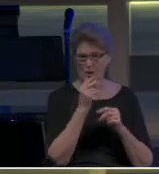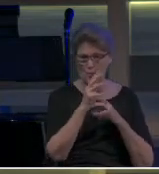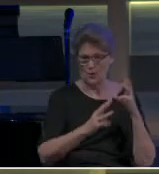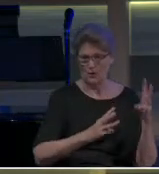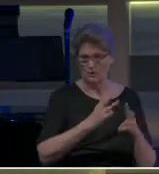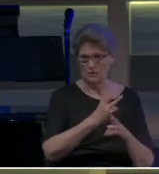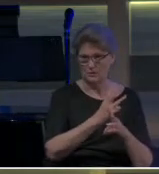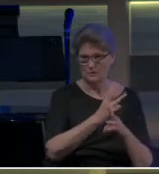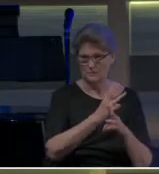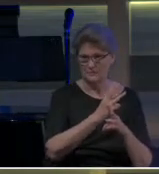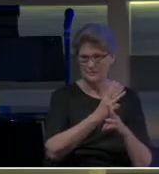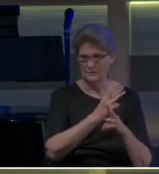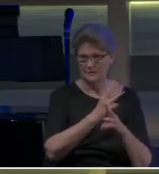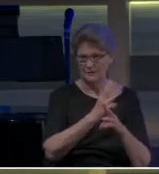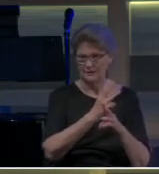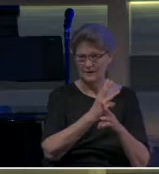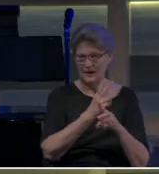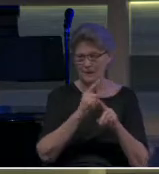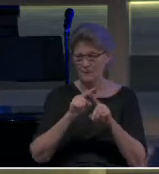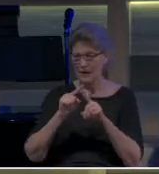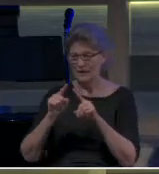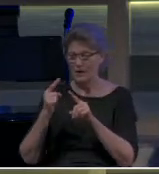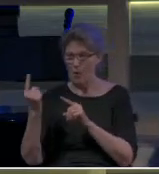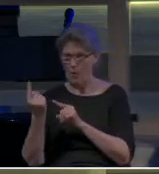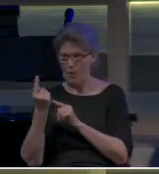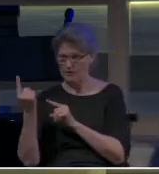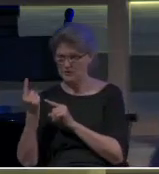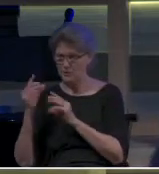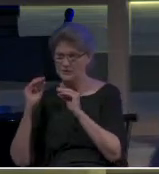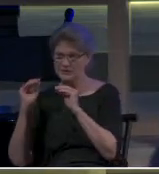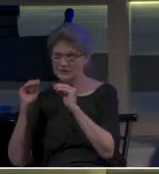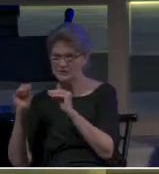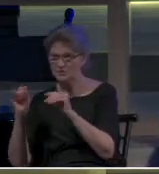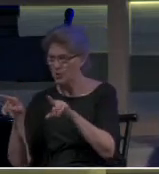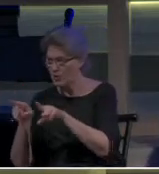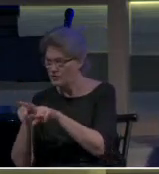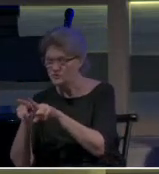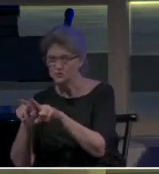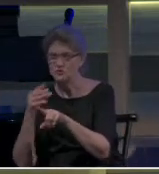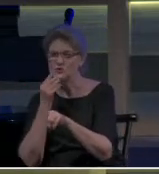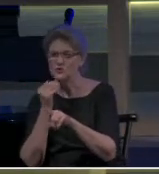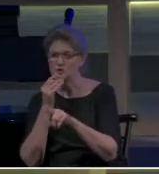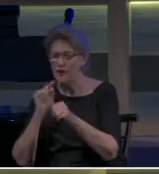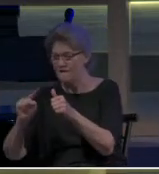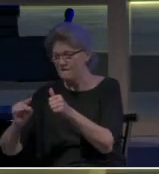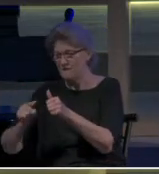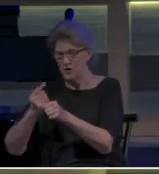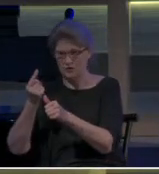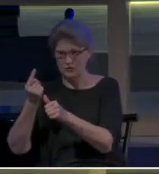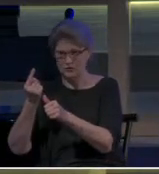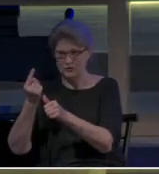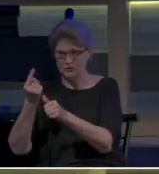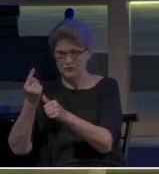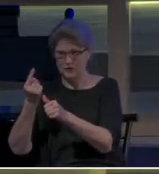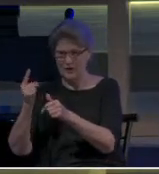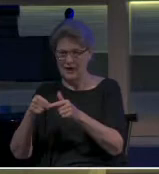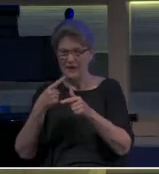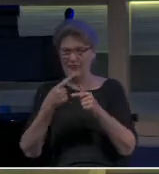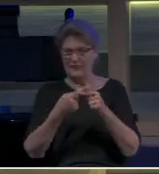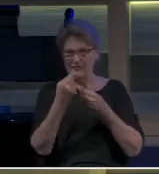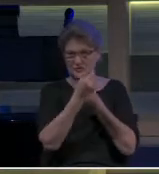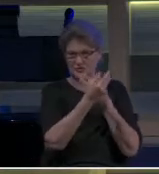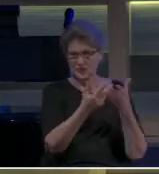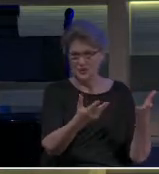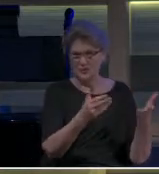in every instance, to bring the message to his Jewish brethren first and then to share it with